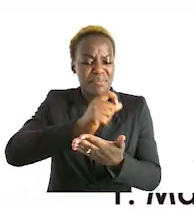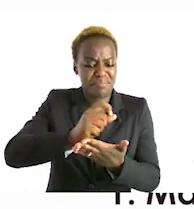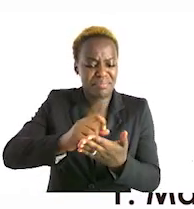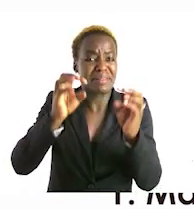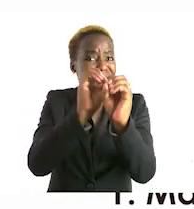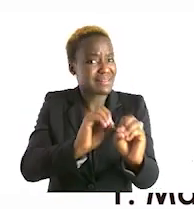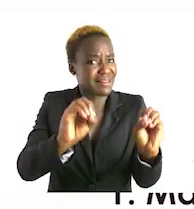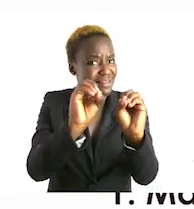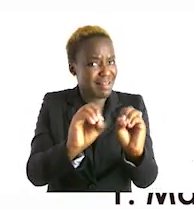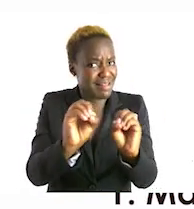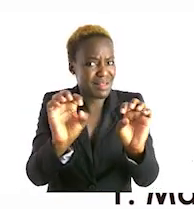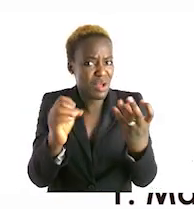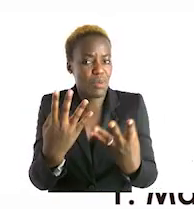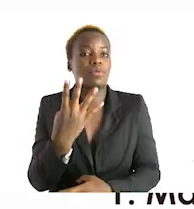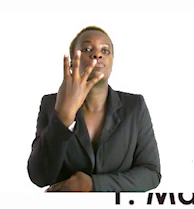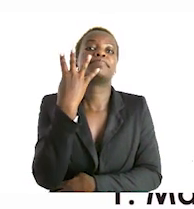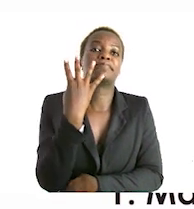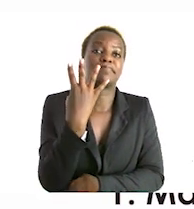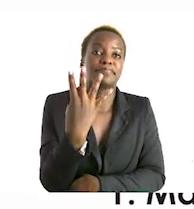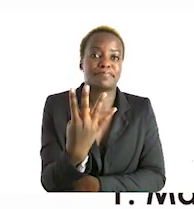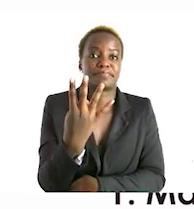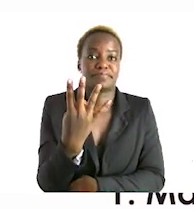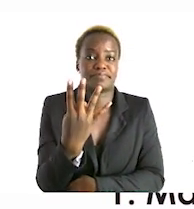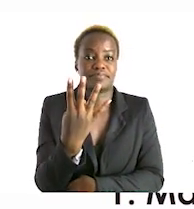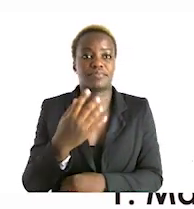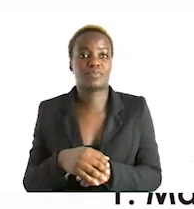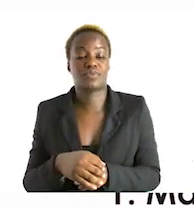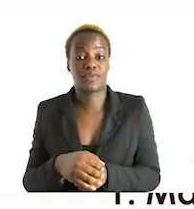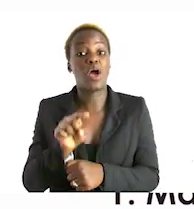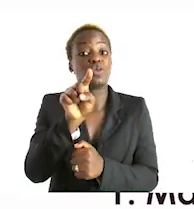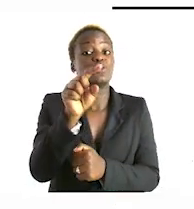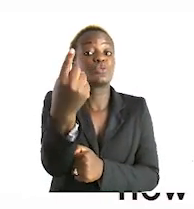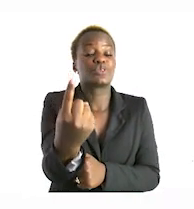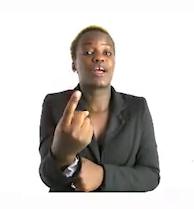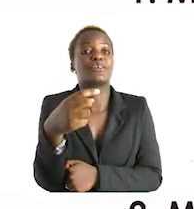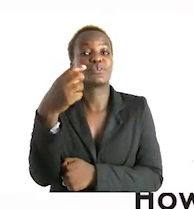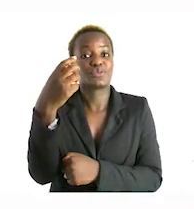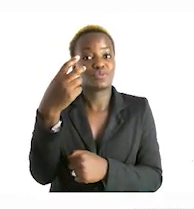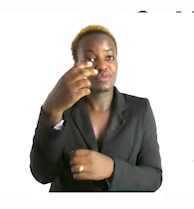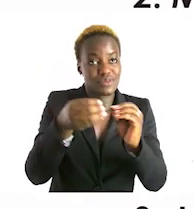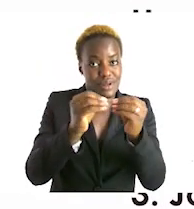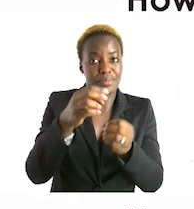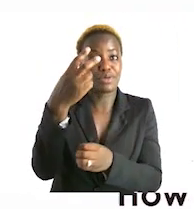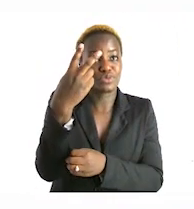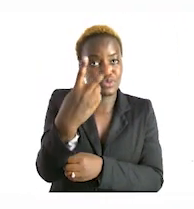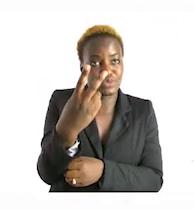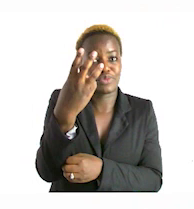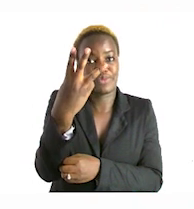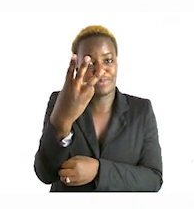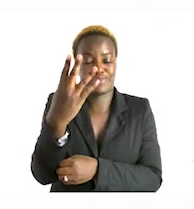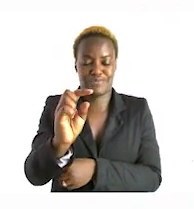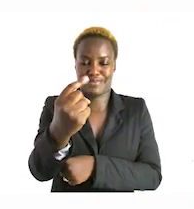all right now i would like for you to do number two three and four on your own